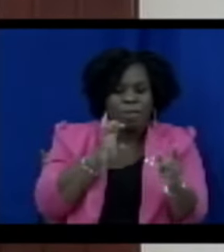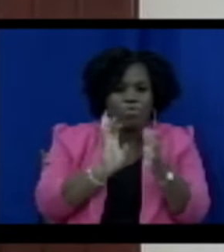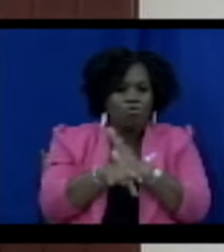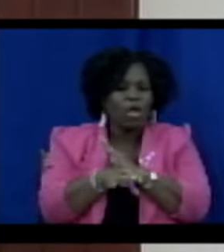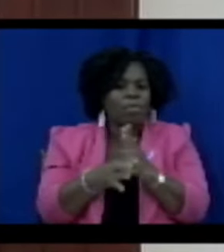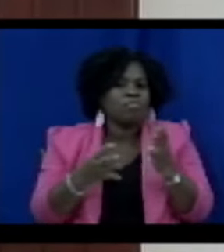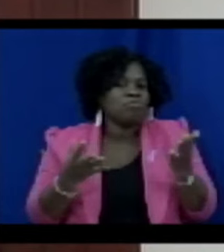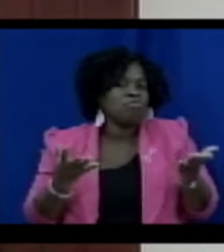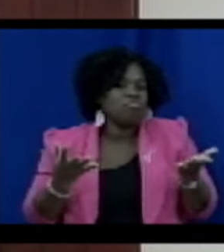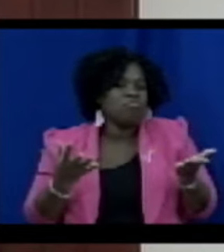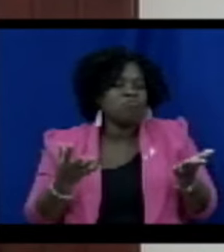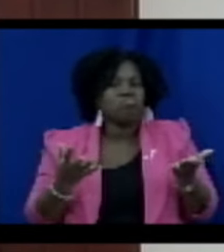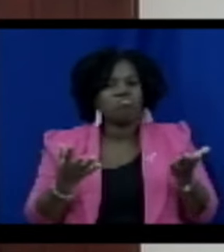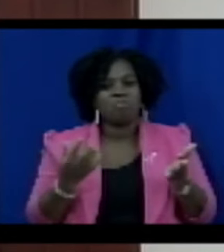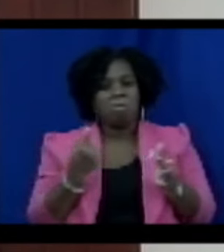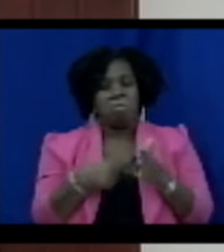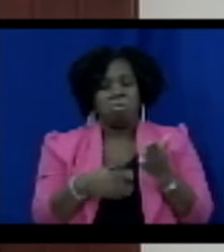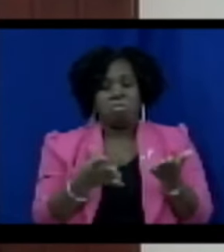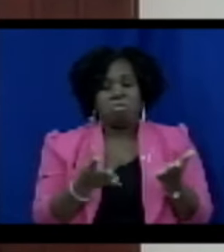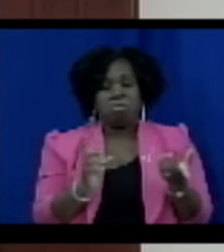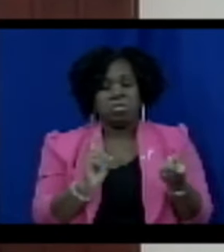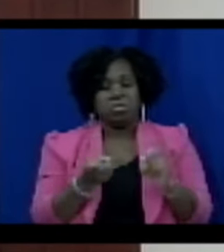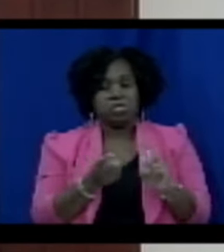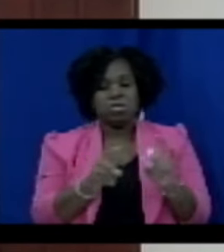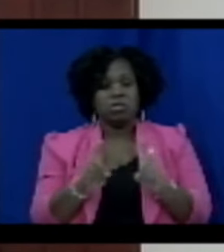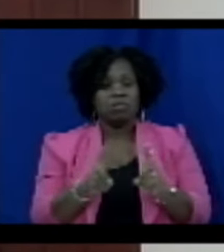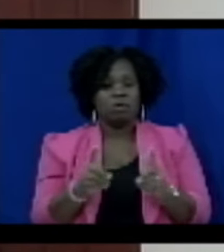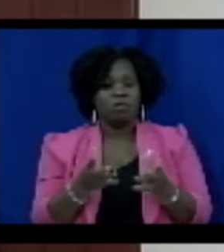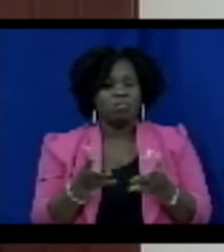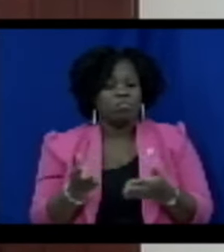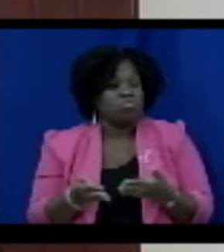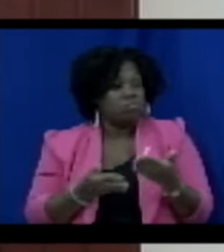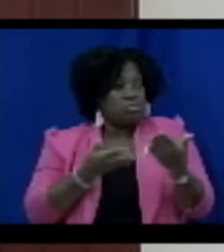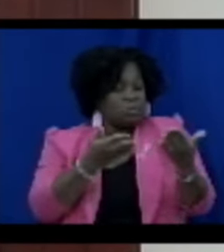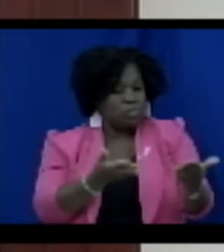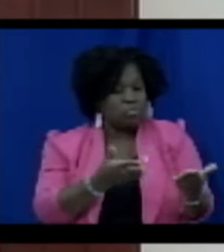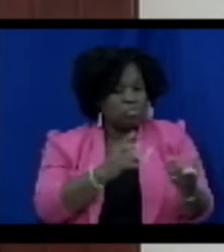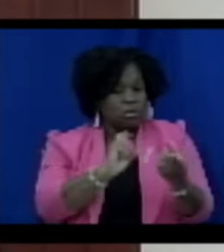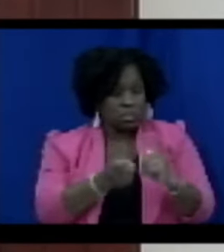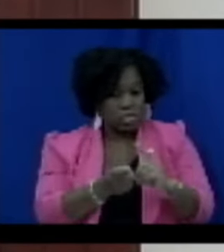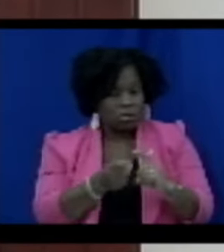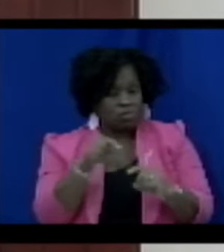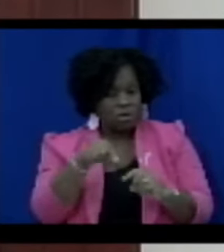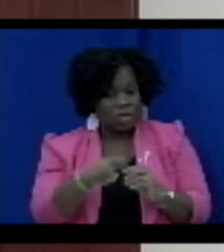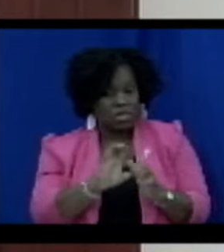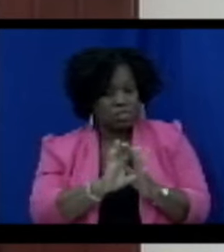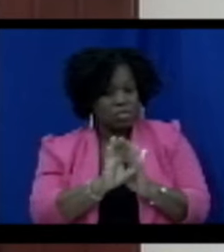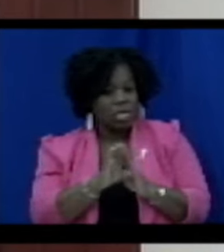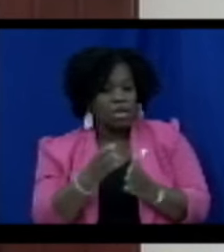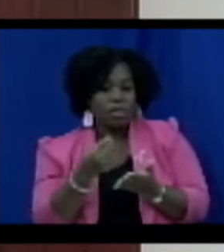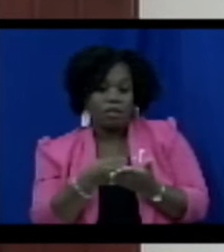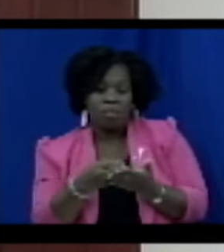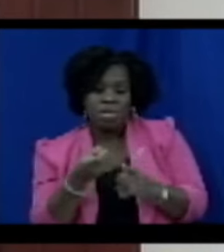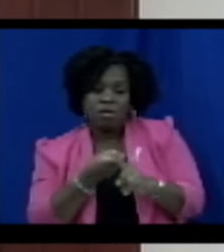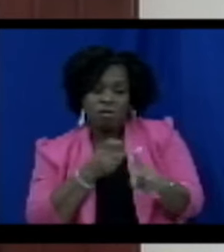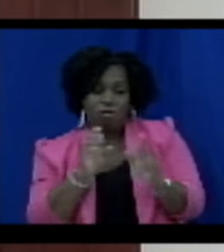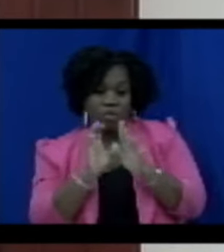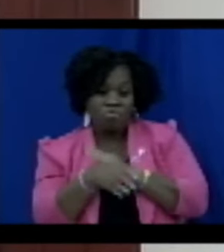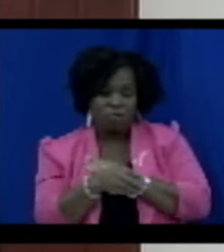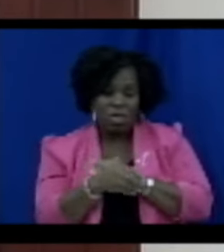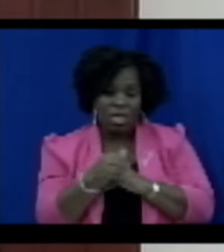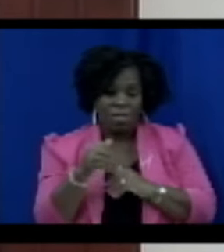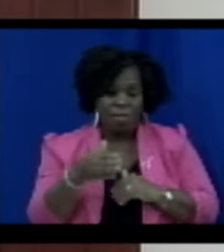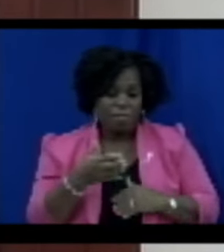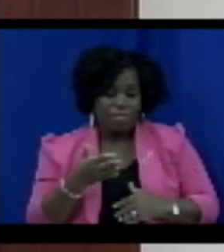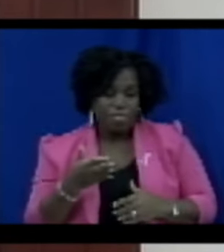what does this simple amendment do? The proposed amendment to the Proceeds of Crime Act expands the definition of tainted property